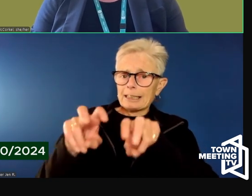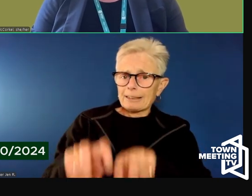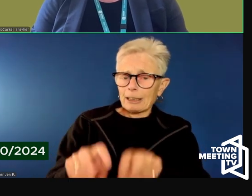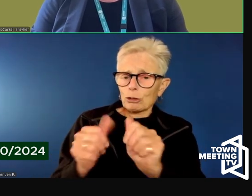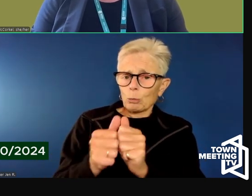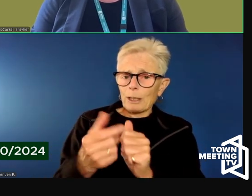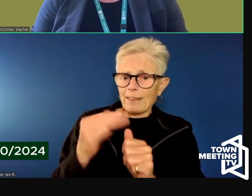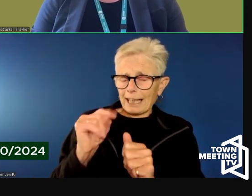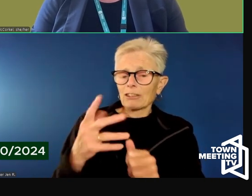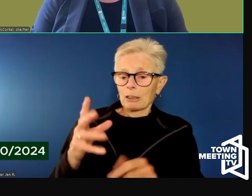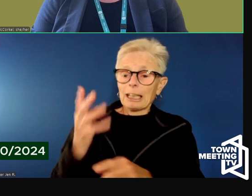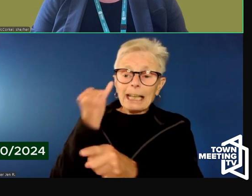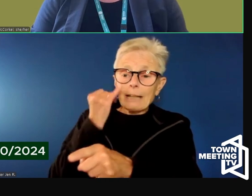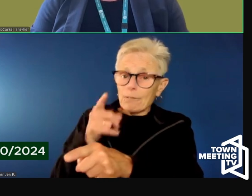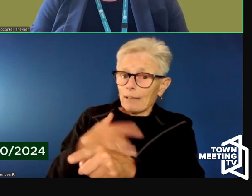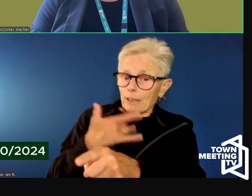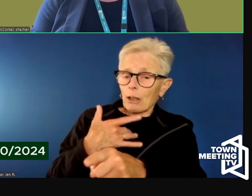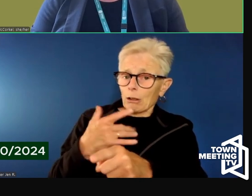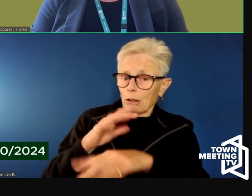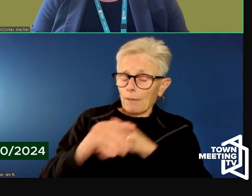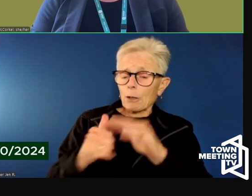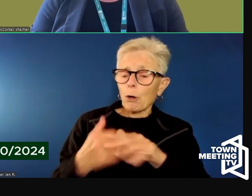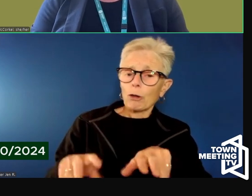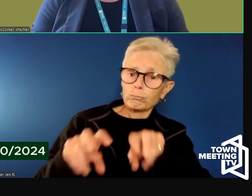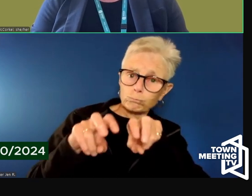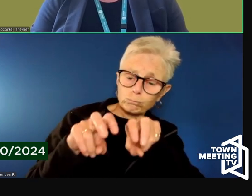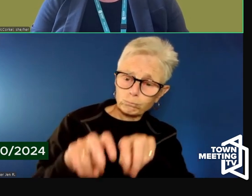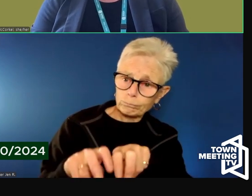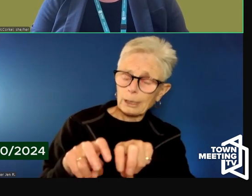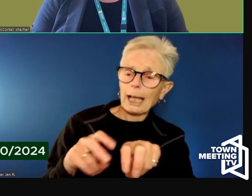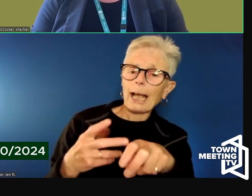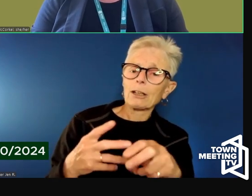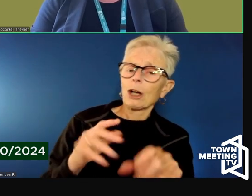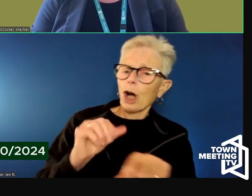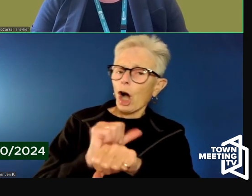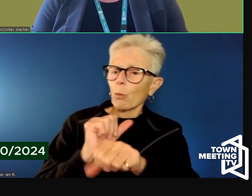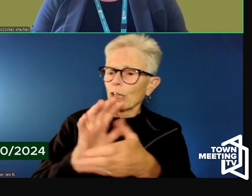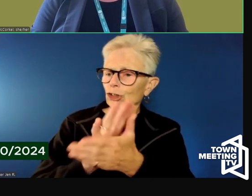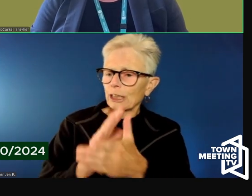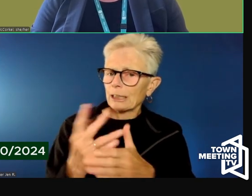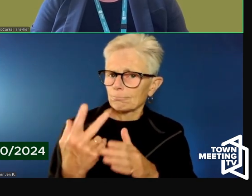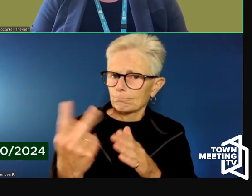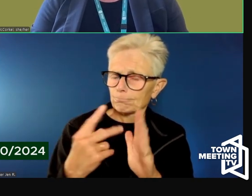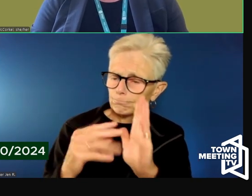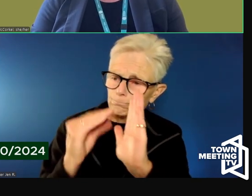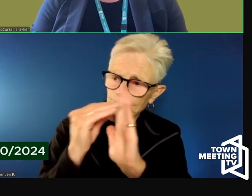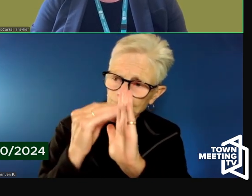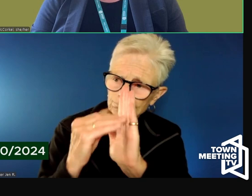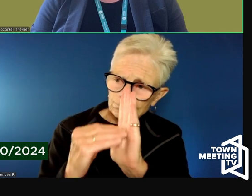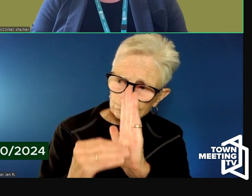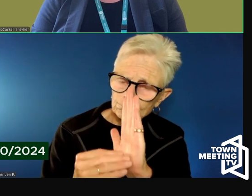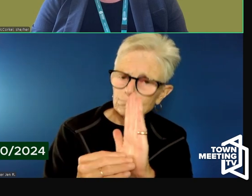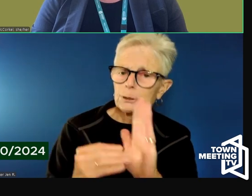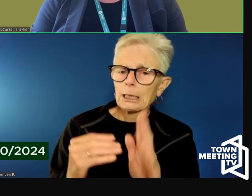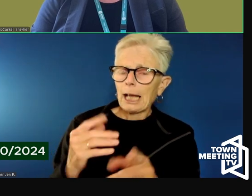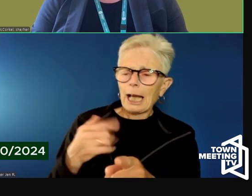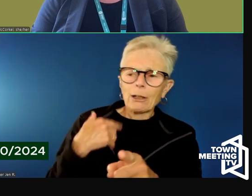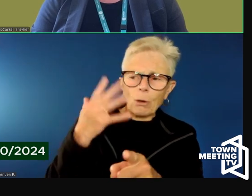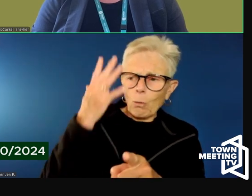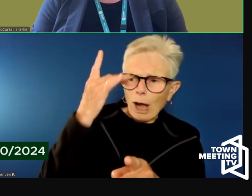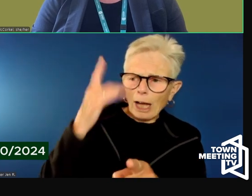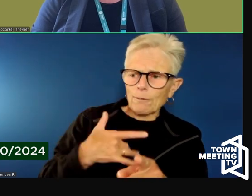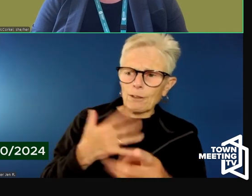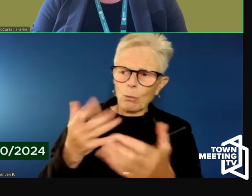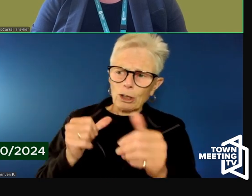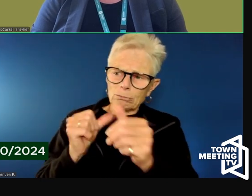if they're comfortable with that, if that's what they want, and goes through a worksheet together to talk about the drivers of the suicide crisis and what might